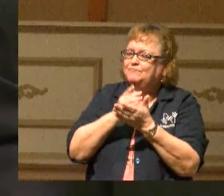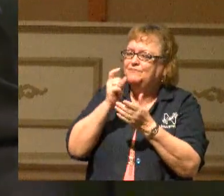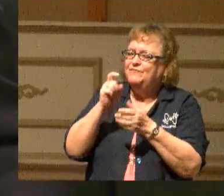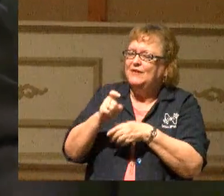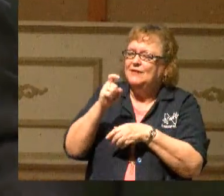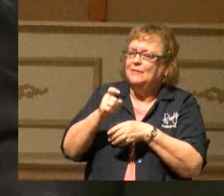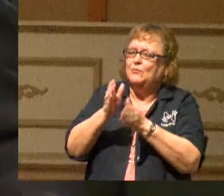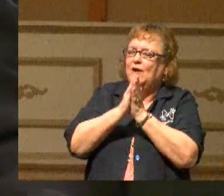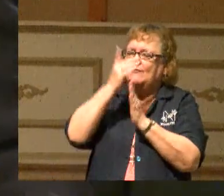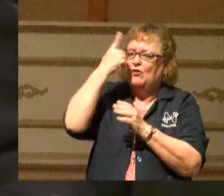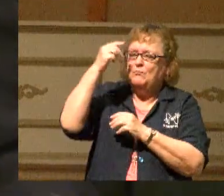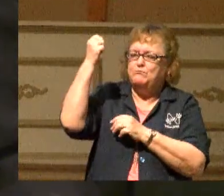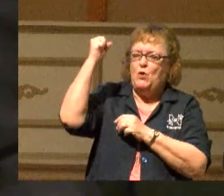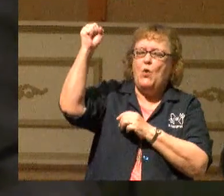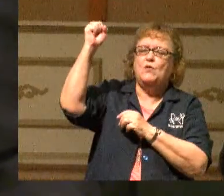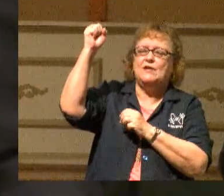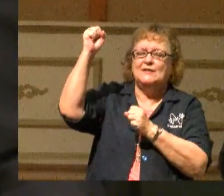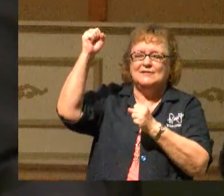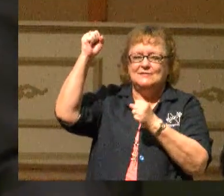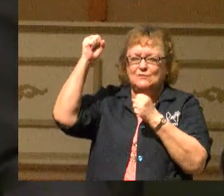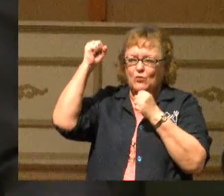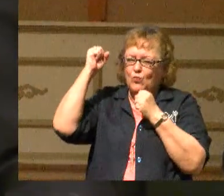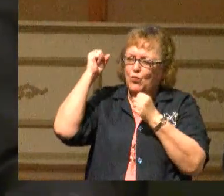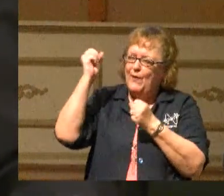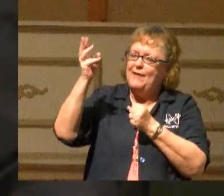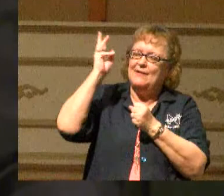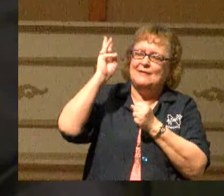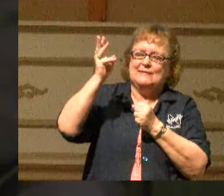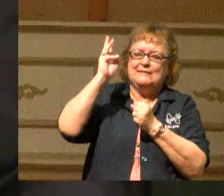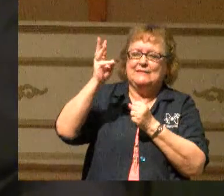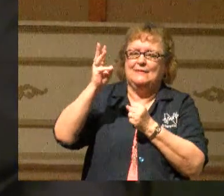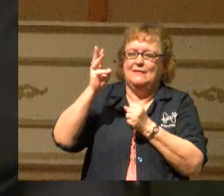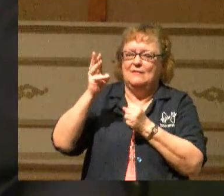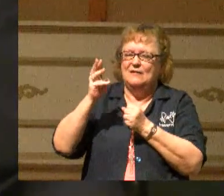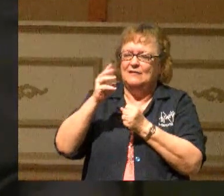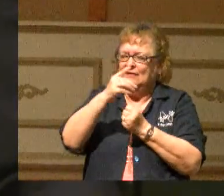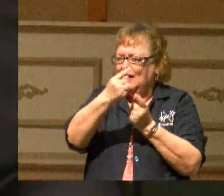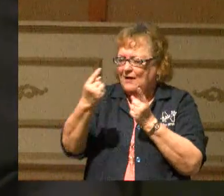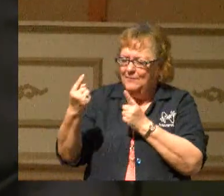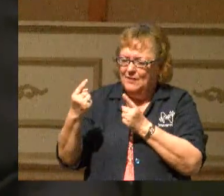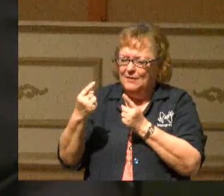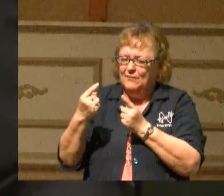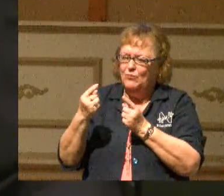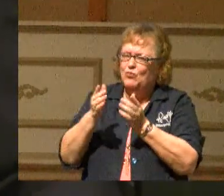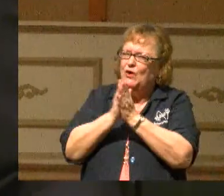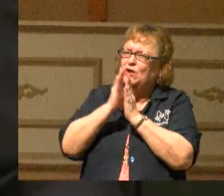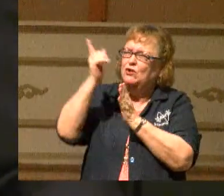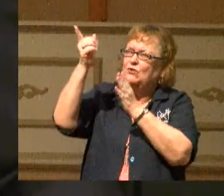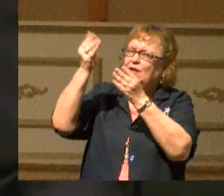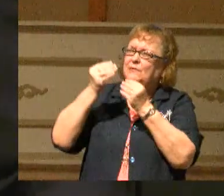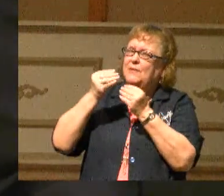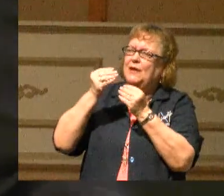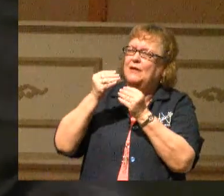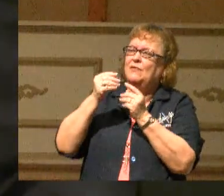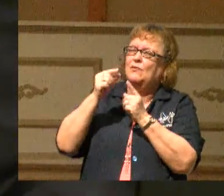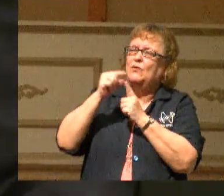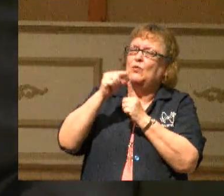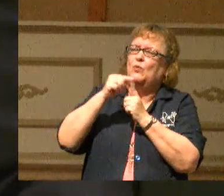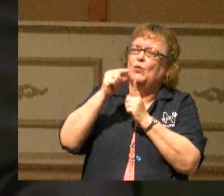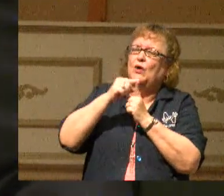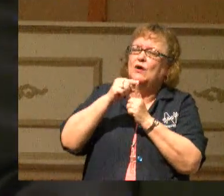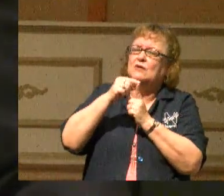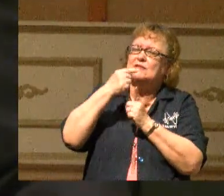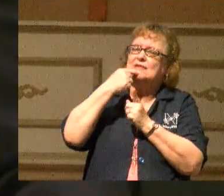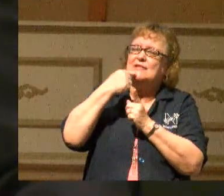witness. May they come and bow the knee and say, Lord, I pray that you would give me the words to say and the willingness to